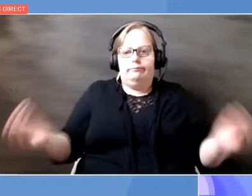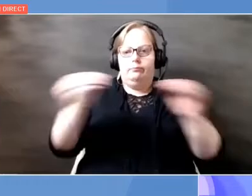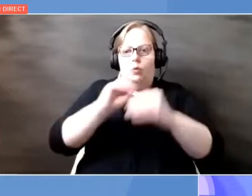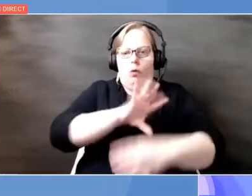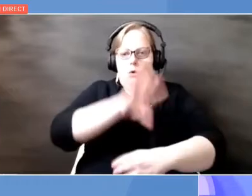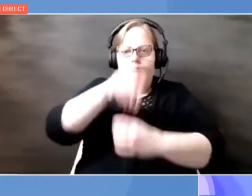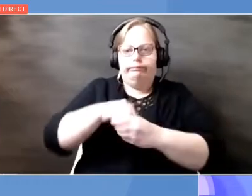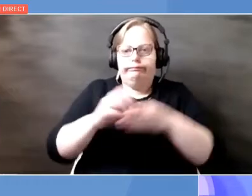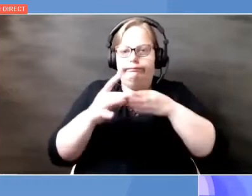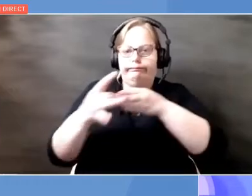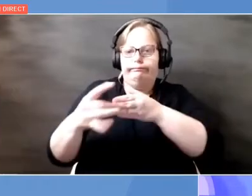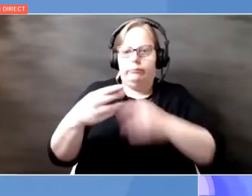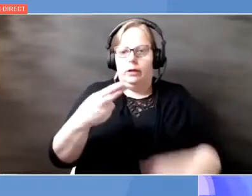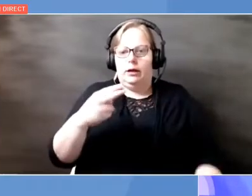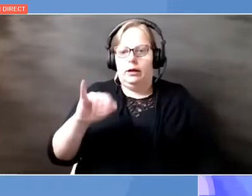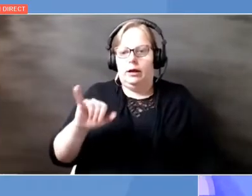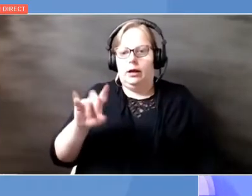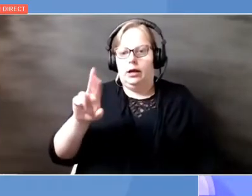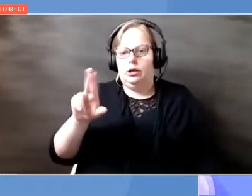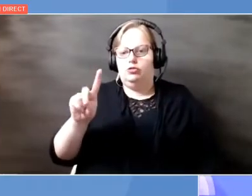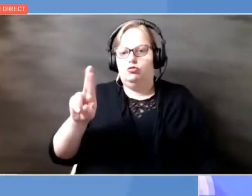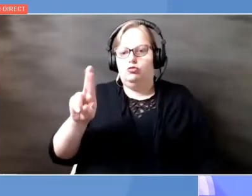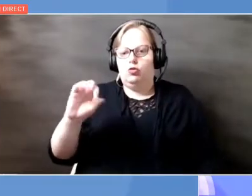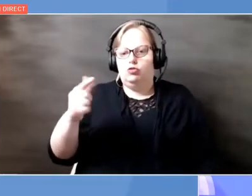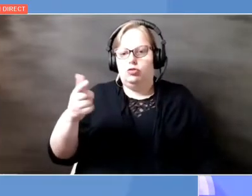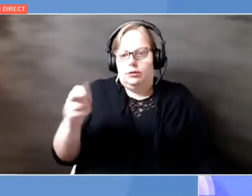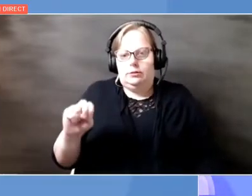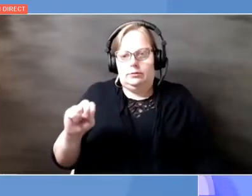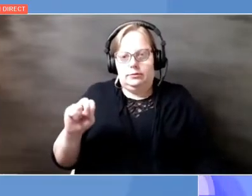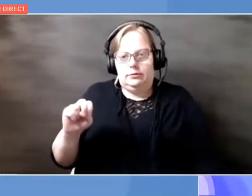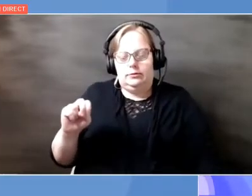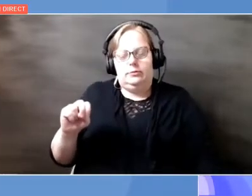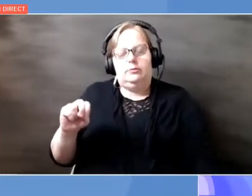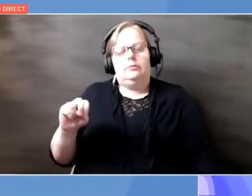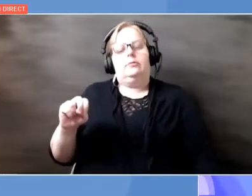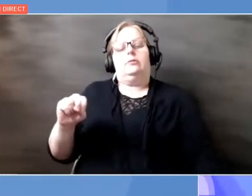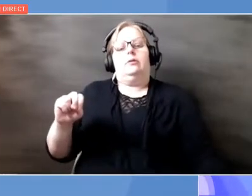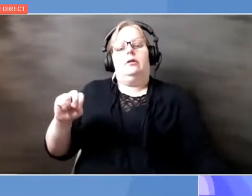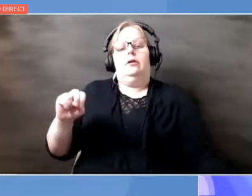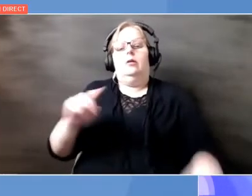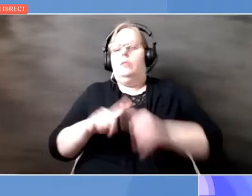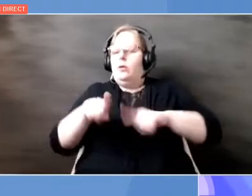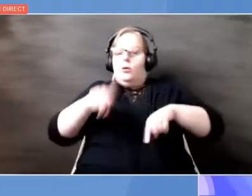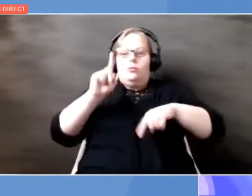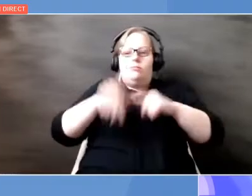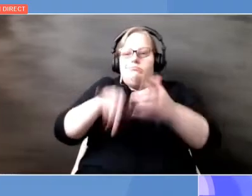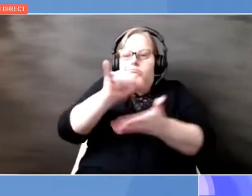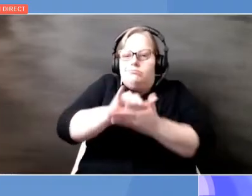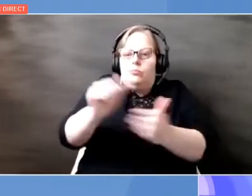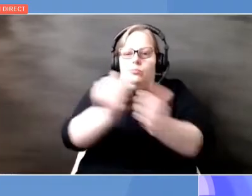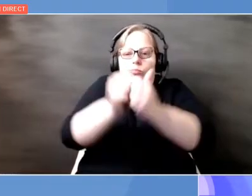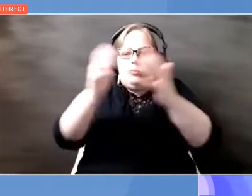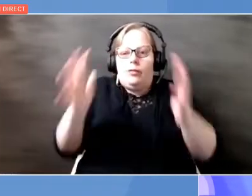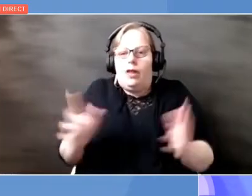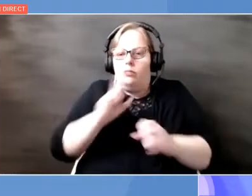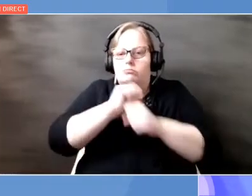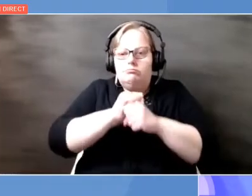hydrogen. And we cannot do that without affordable, cost-competitive